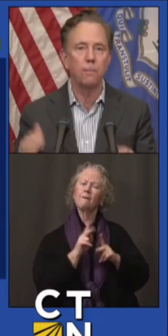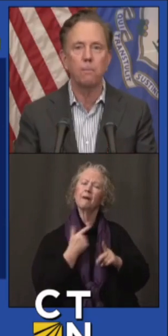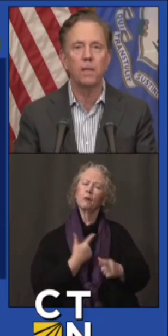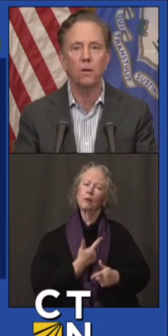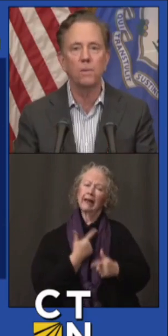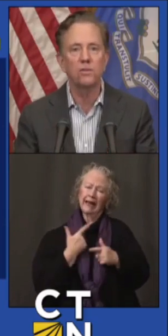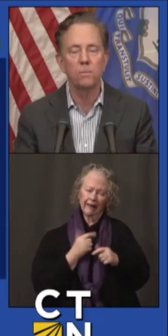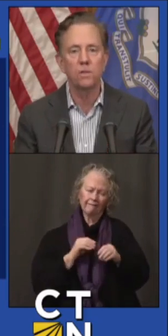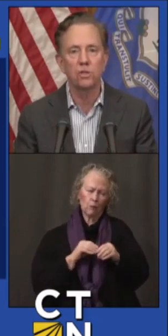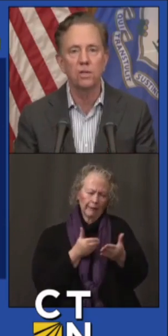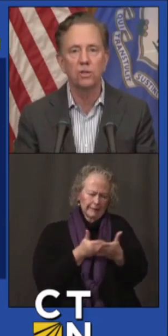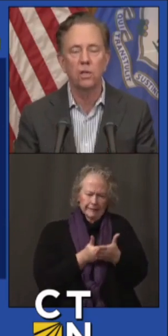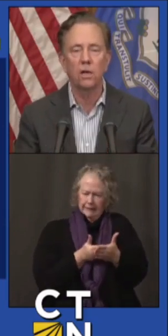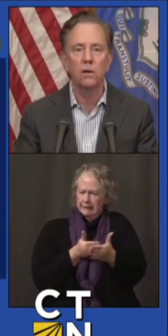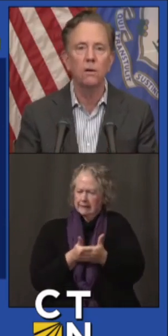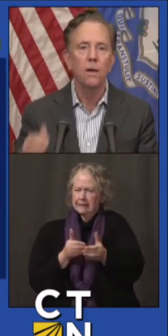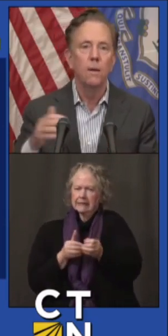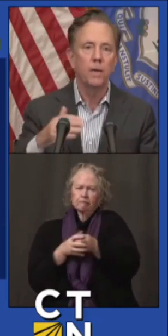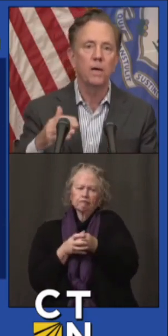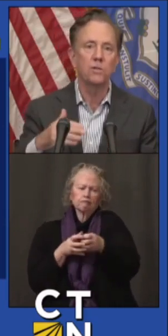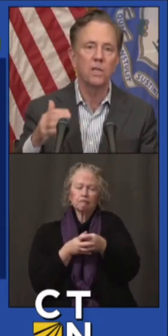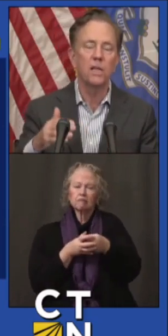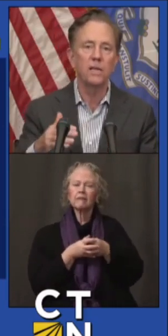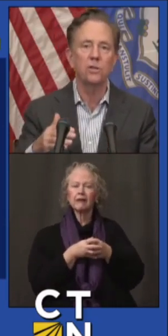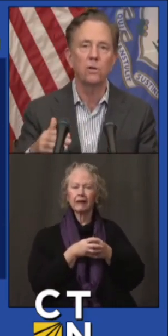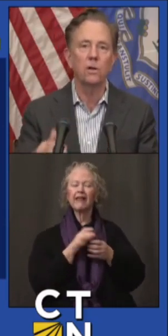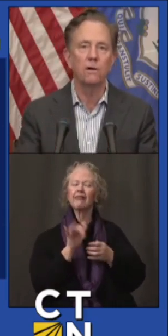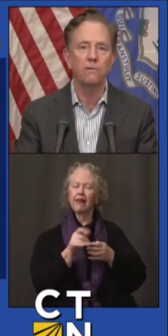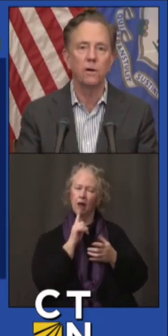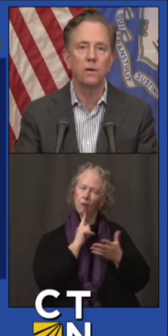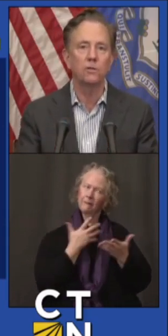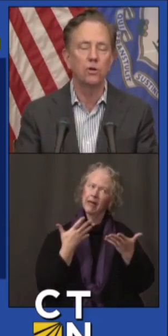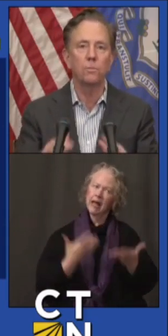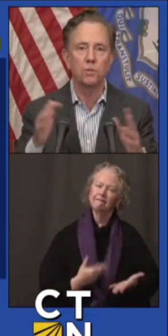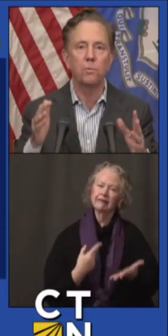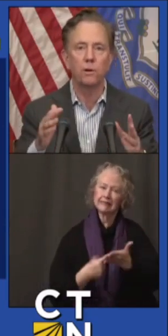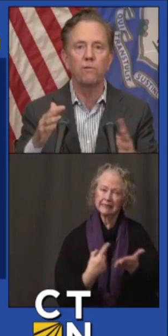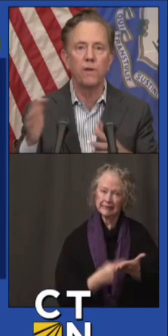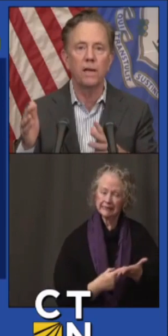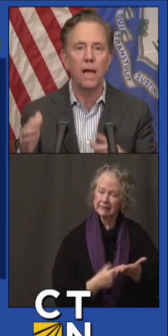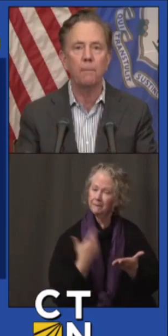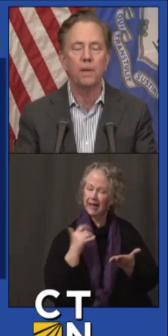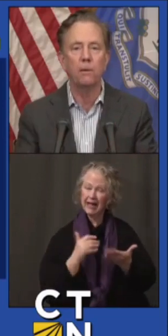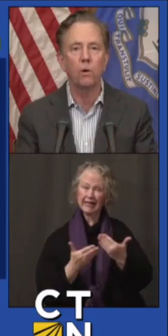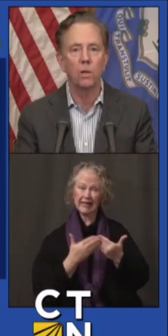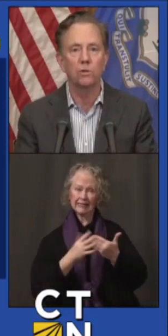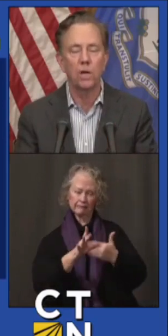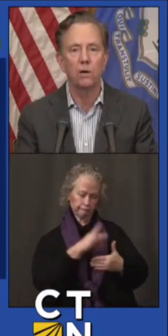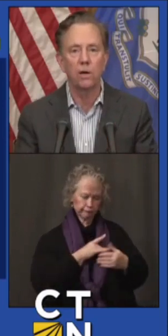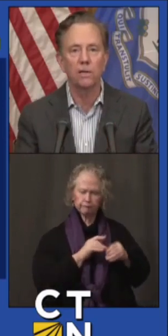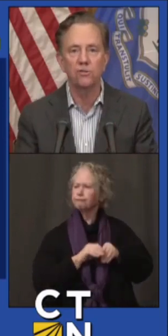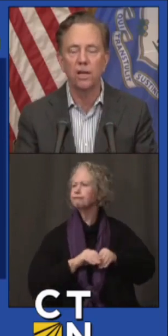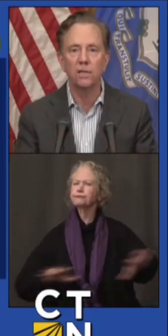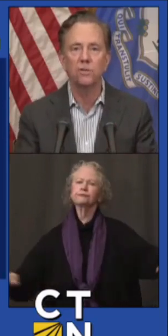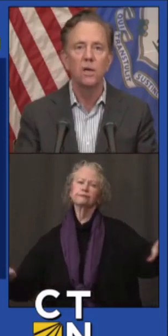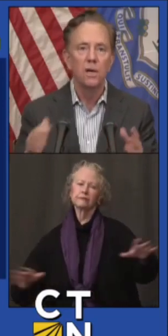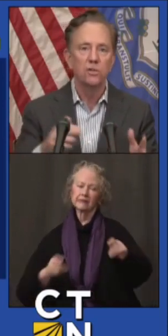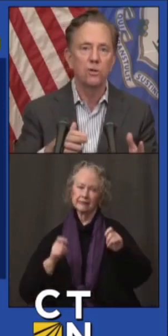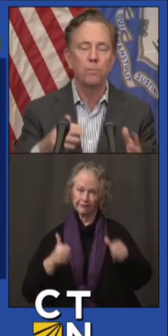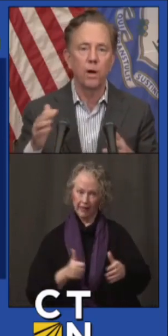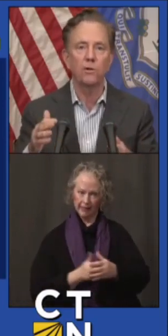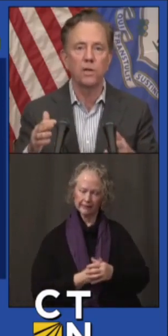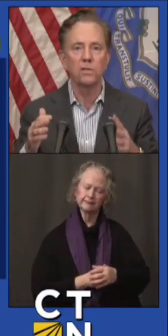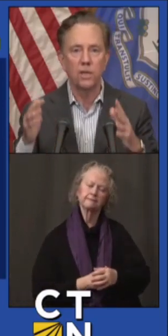settings. I bet there'll be some discussion there because of the nature of a super spreader event happening at one of those congregate settings.